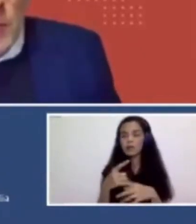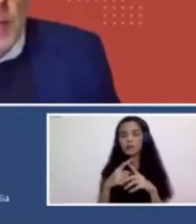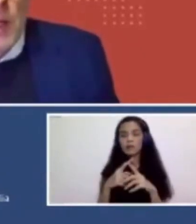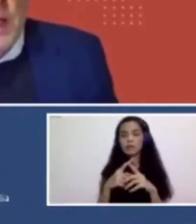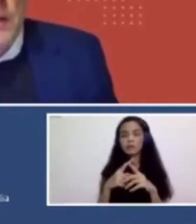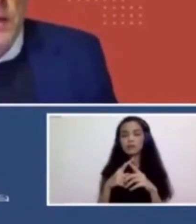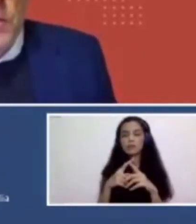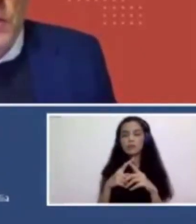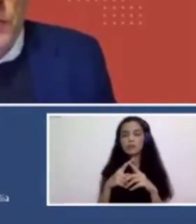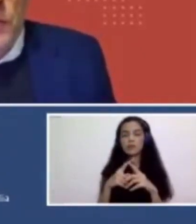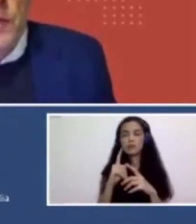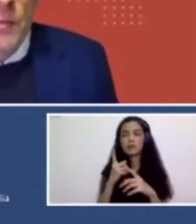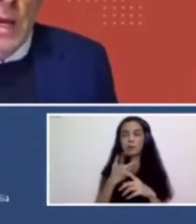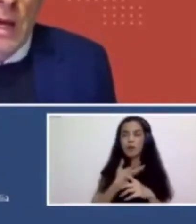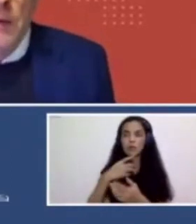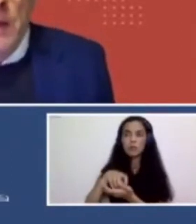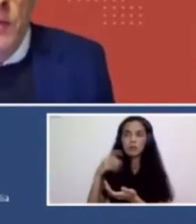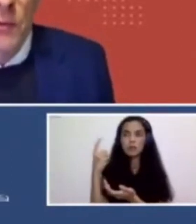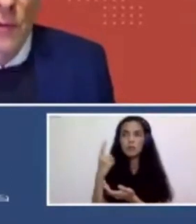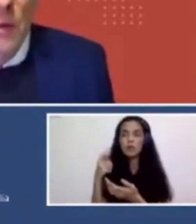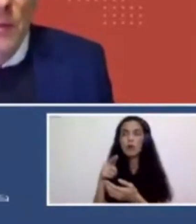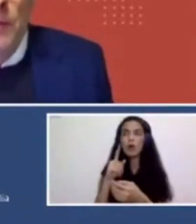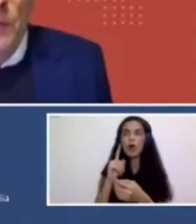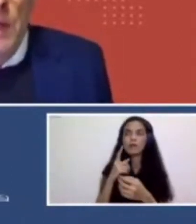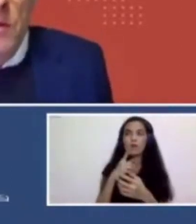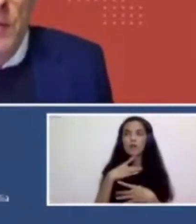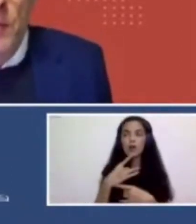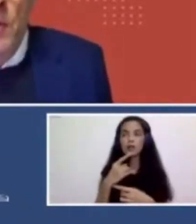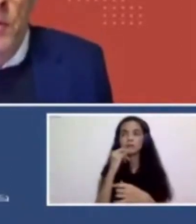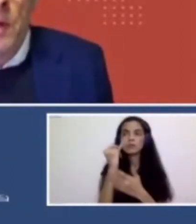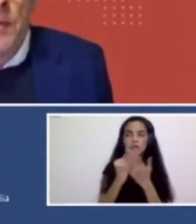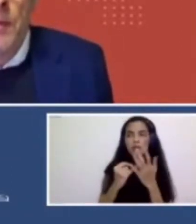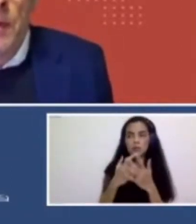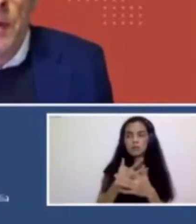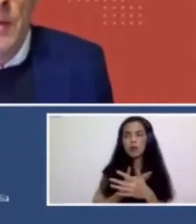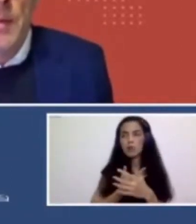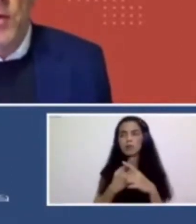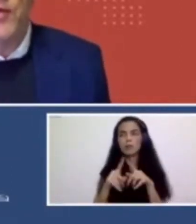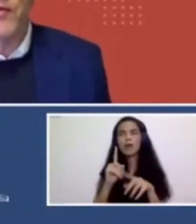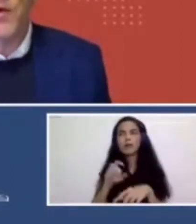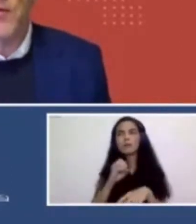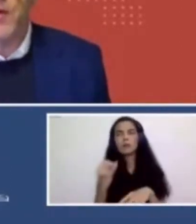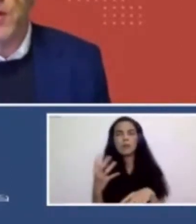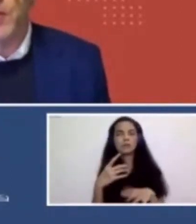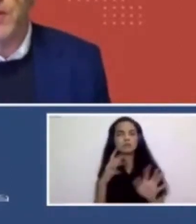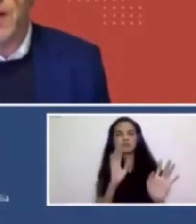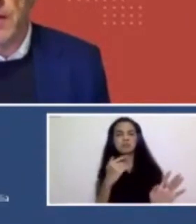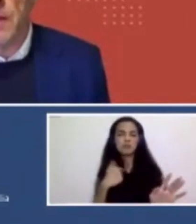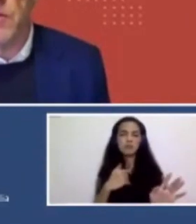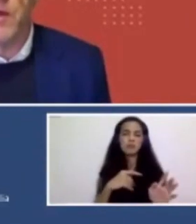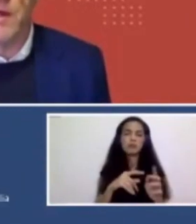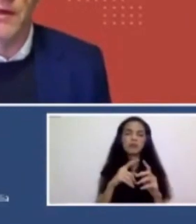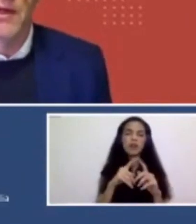modes of public art, you know, so, so that's part of that sort of, um, relationship, I suppose. Um, I mean, Perth in Australia is the only place